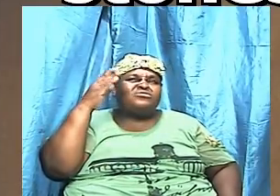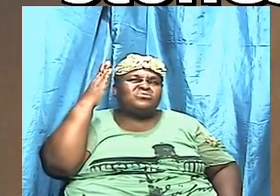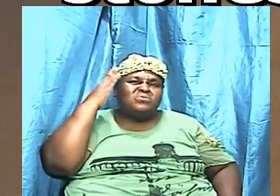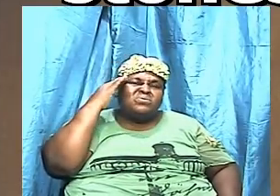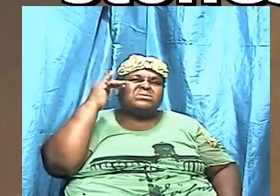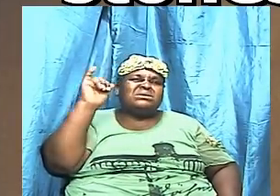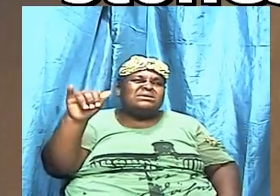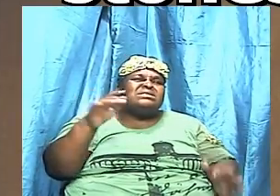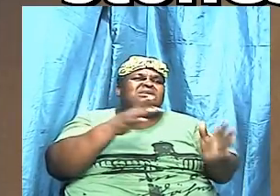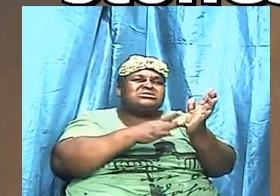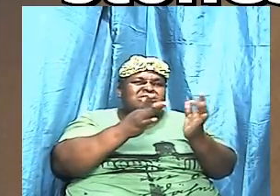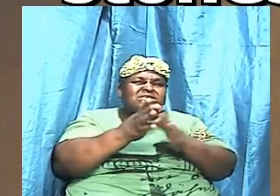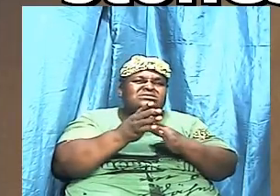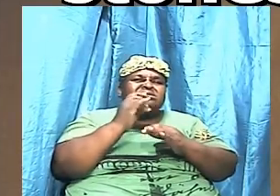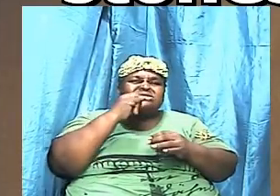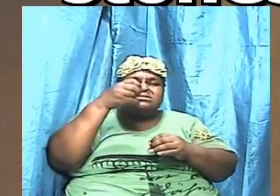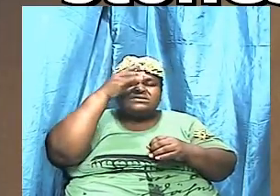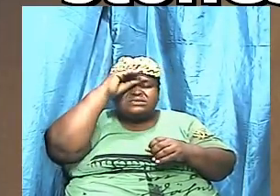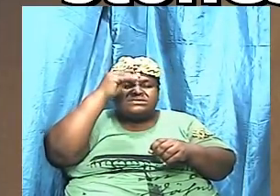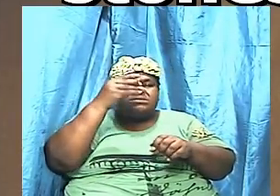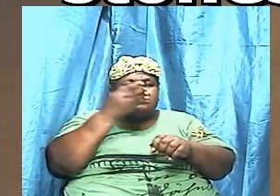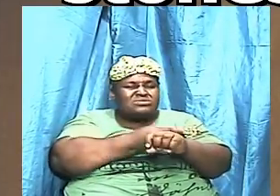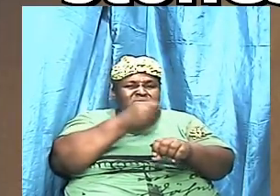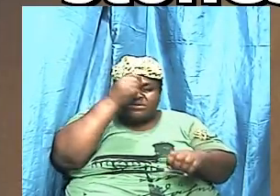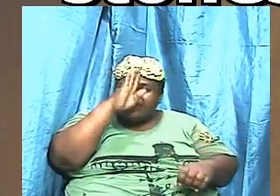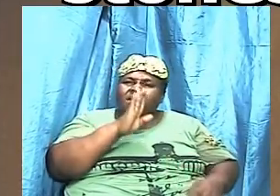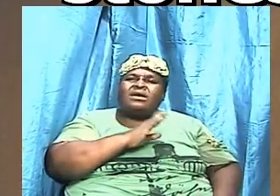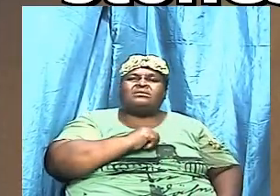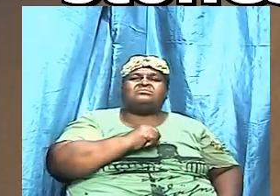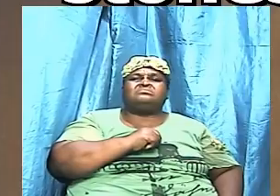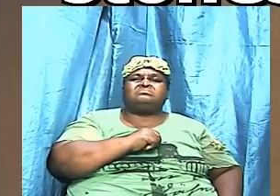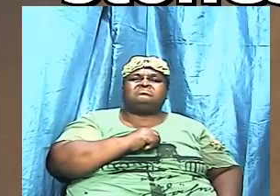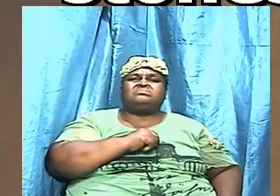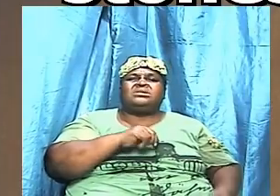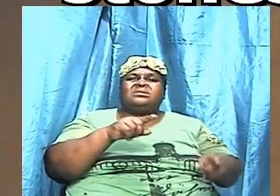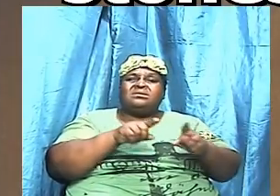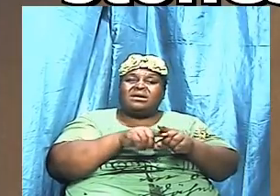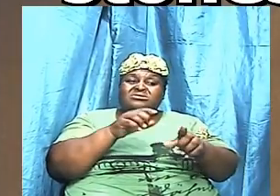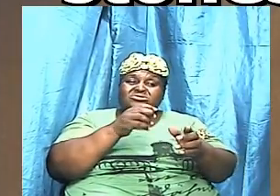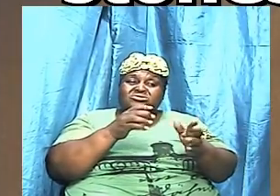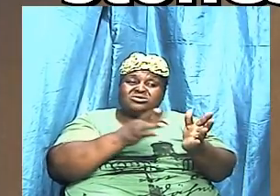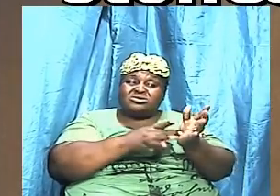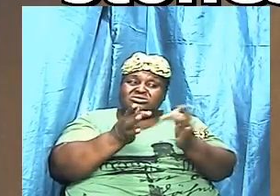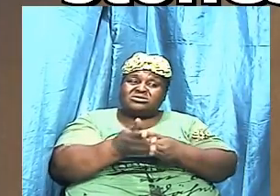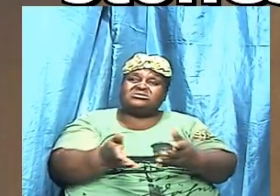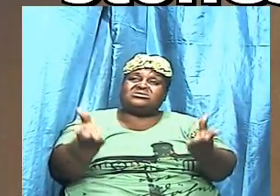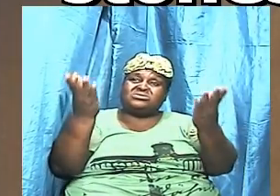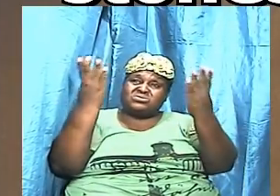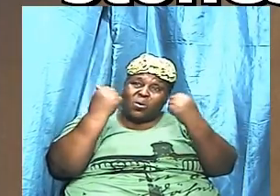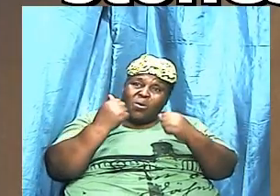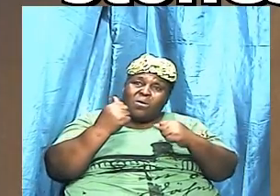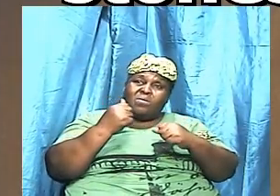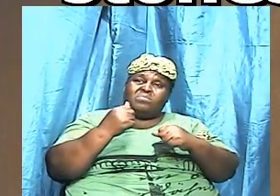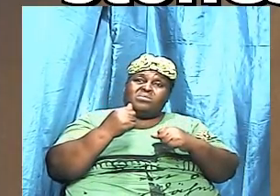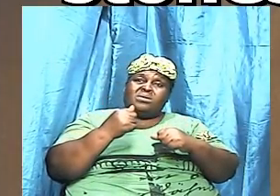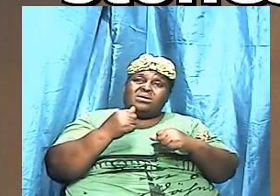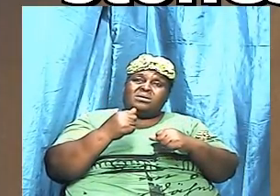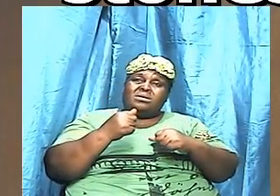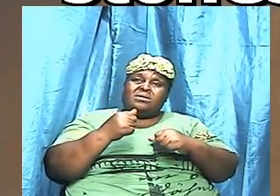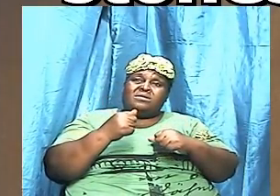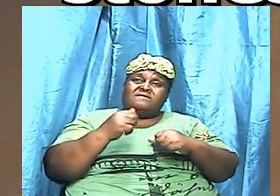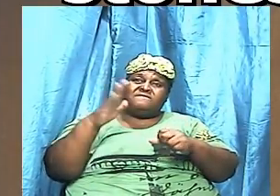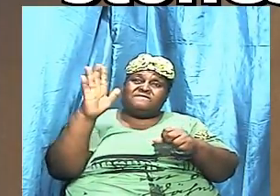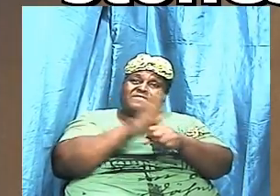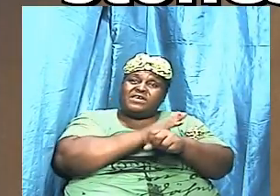we are going to see sometime as Jesus come on the scene some men that are filled with demons fall to the ground and say we